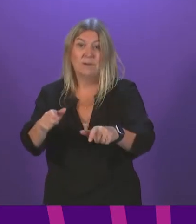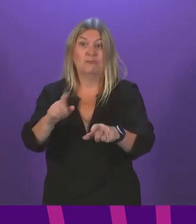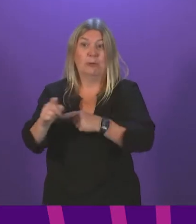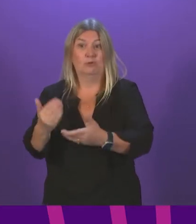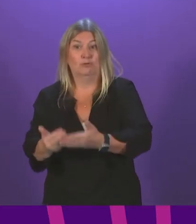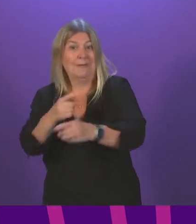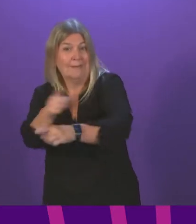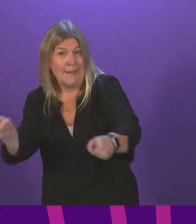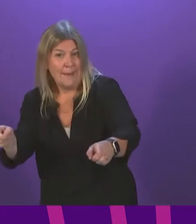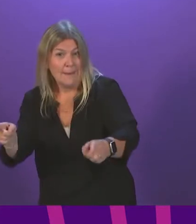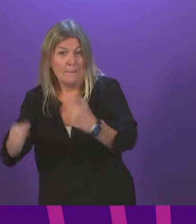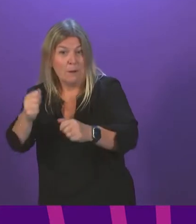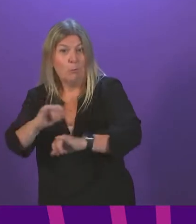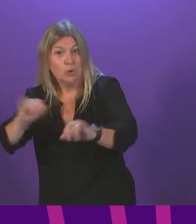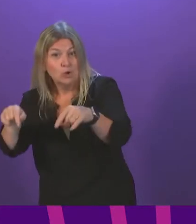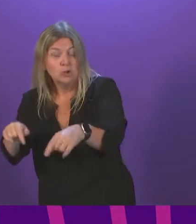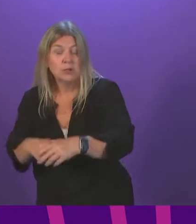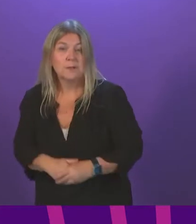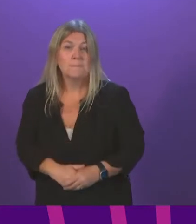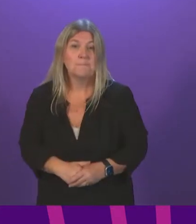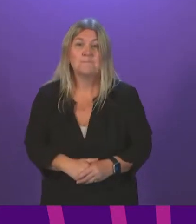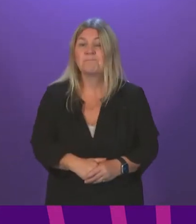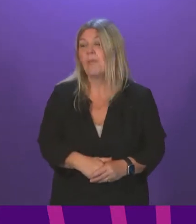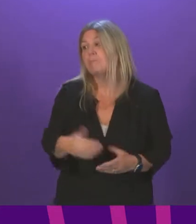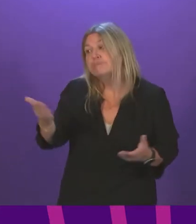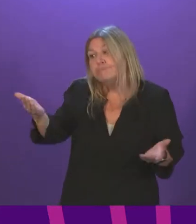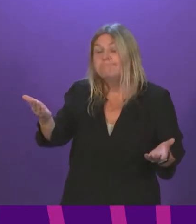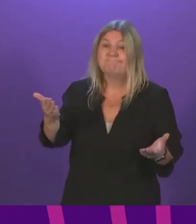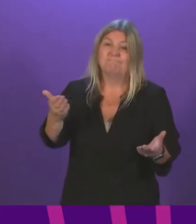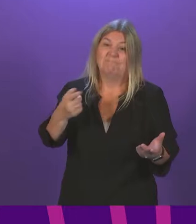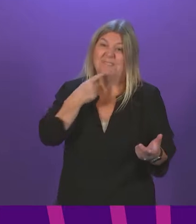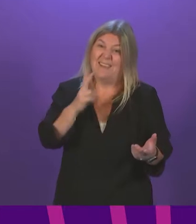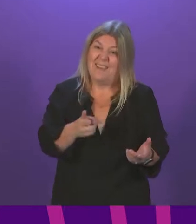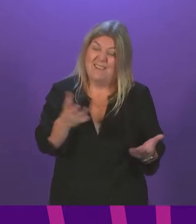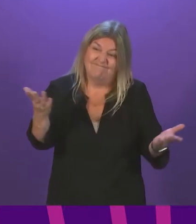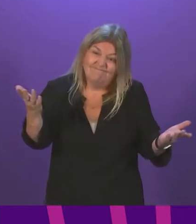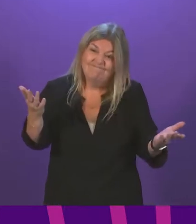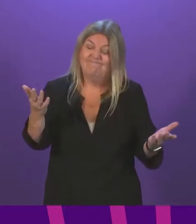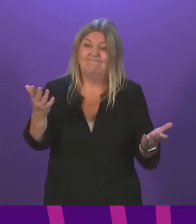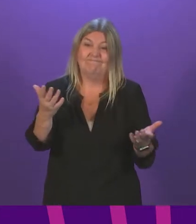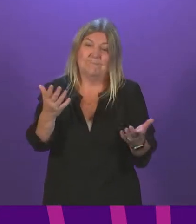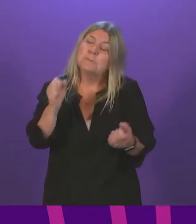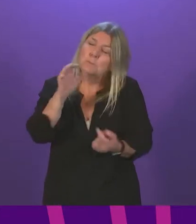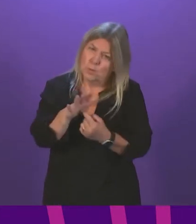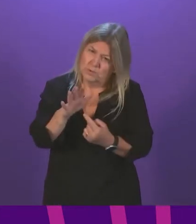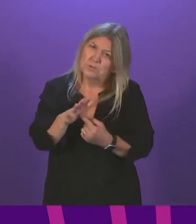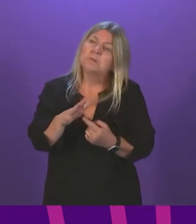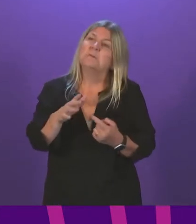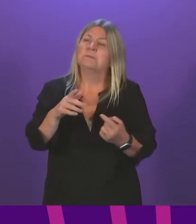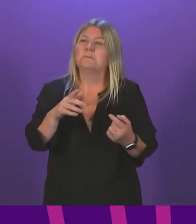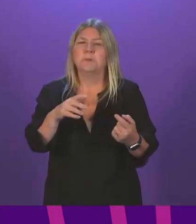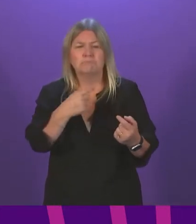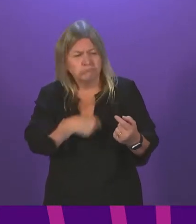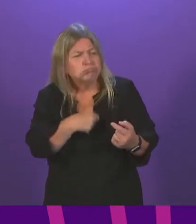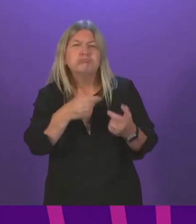the virus? Cabinet Secretary Again, I will reiterate what I just said a moment ago, that I think it would be important in the interest of openness